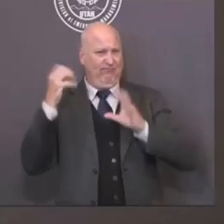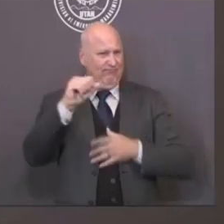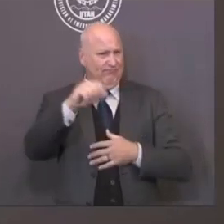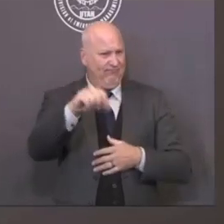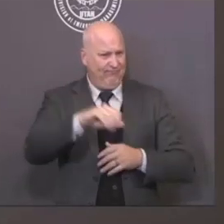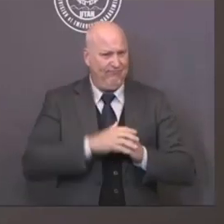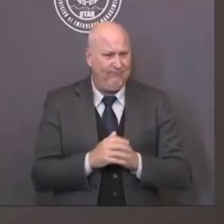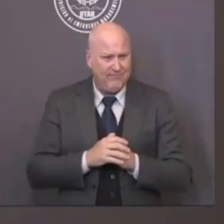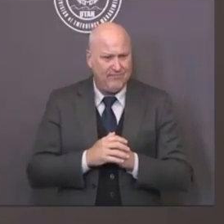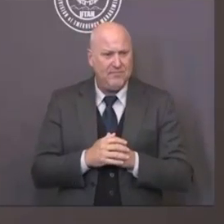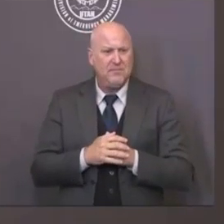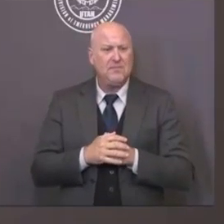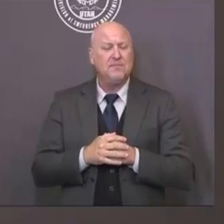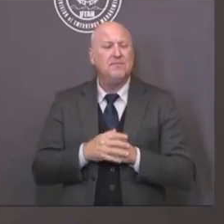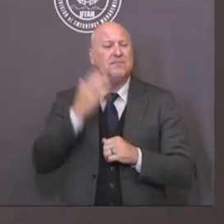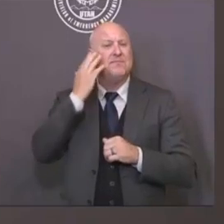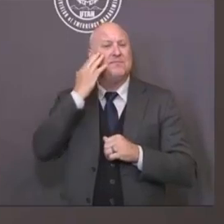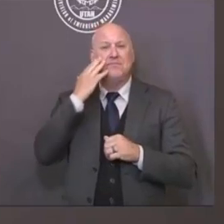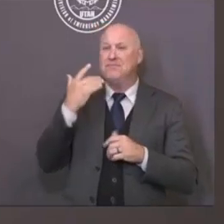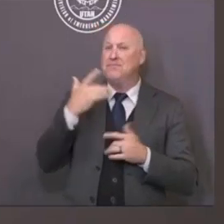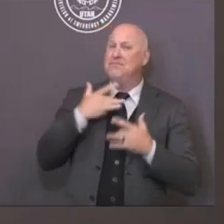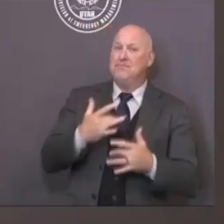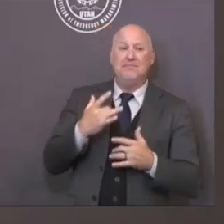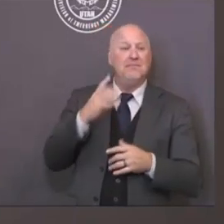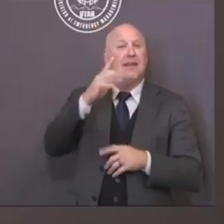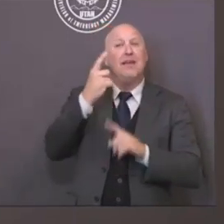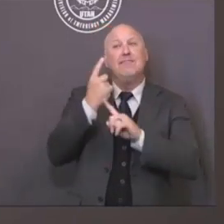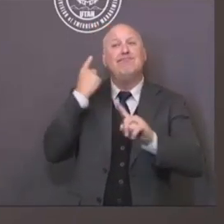you know, it's just impacted every aspect of it.